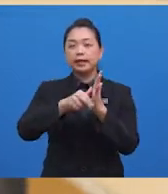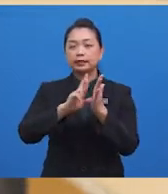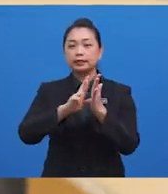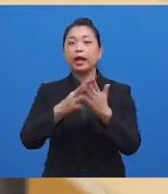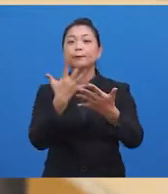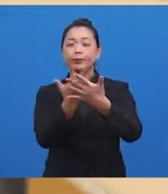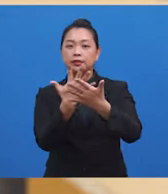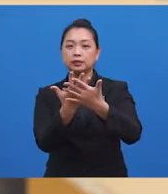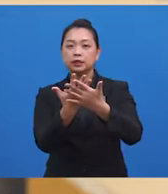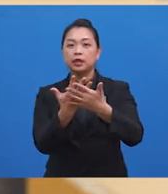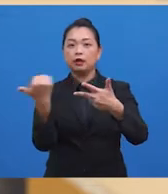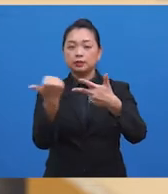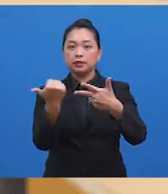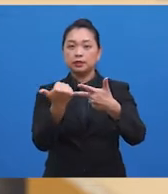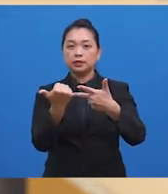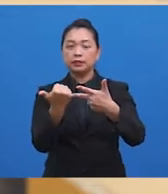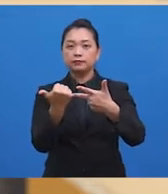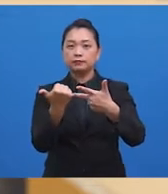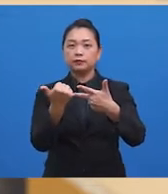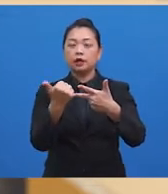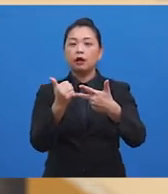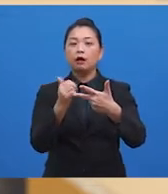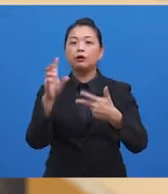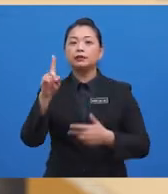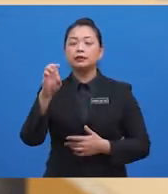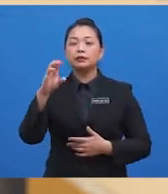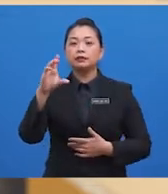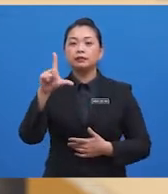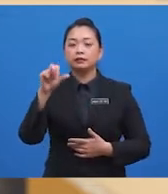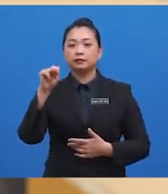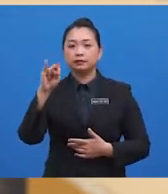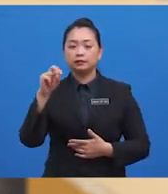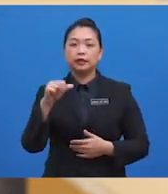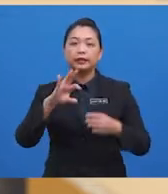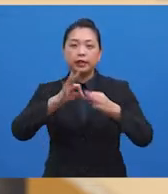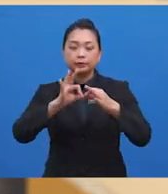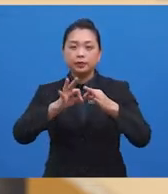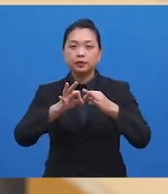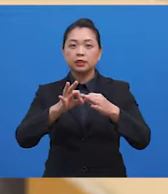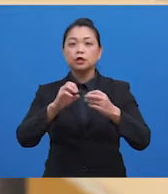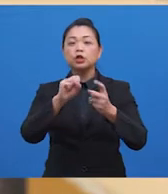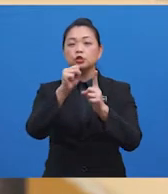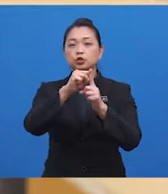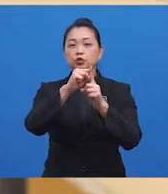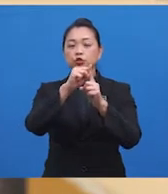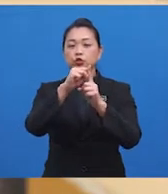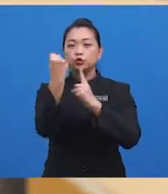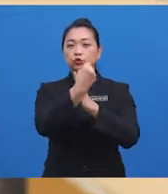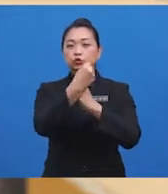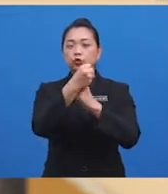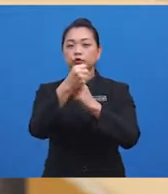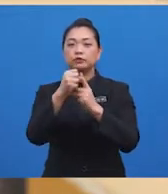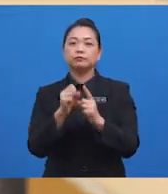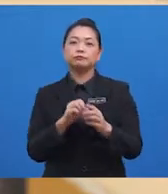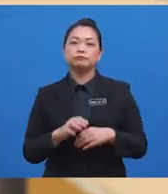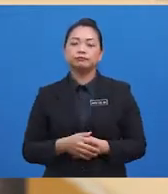prison for it? Or C, a declining health and a disintegrating social status? Now, all three